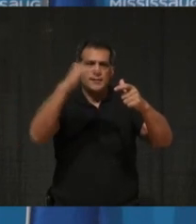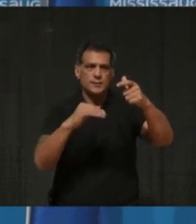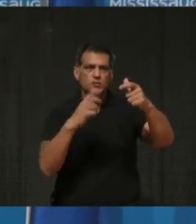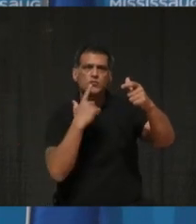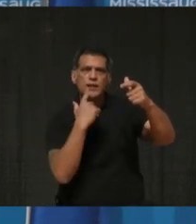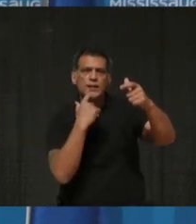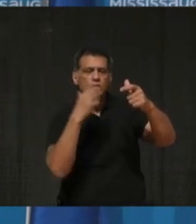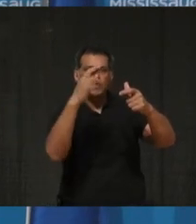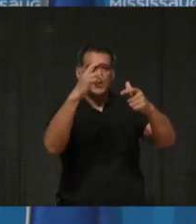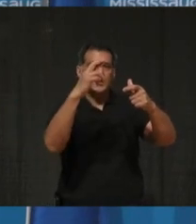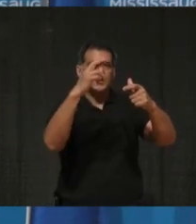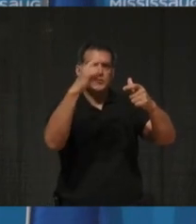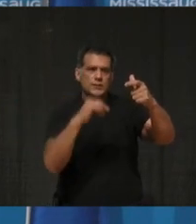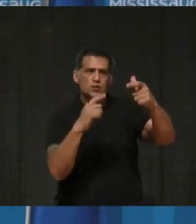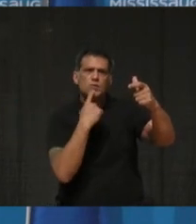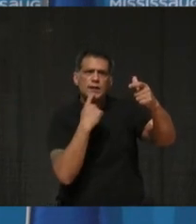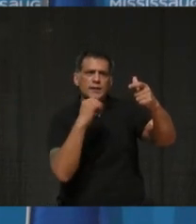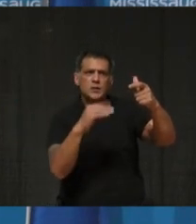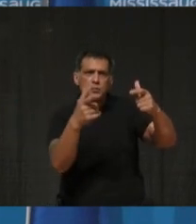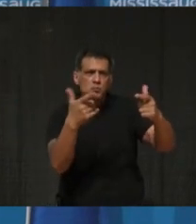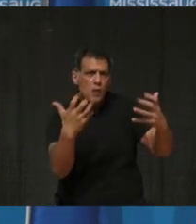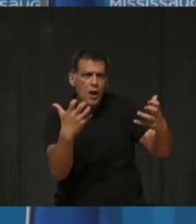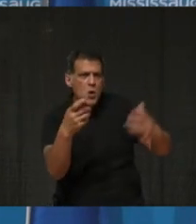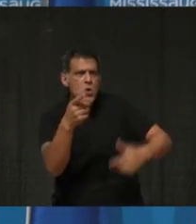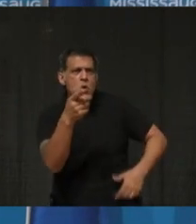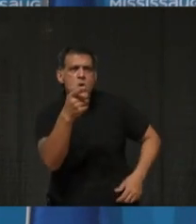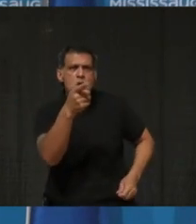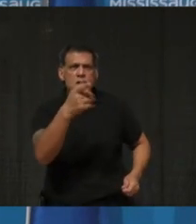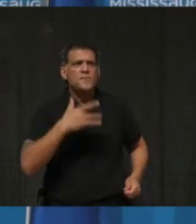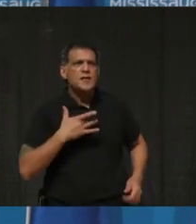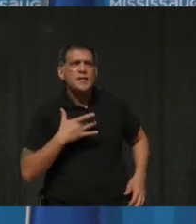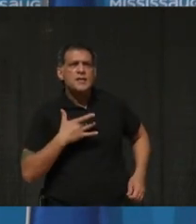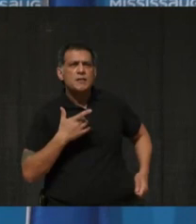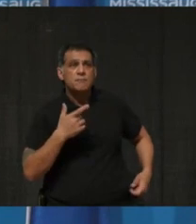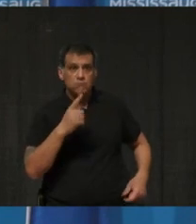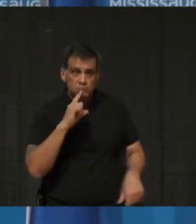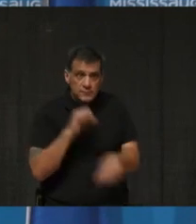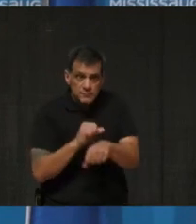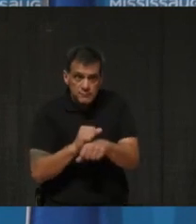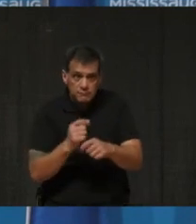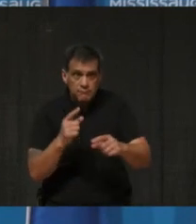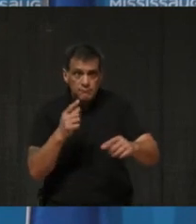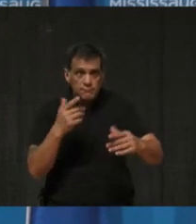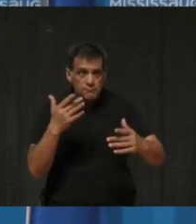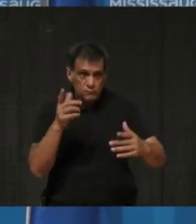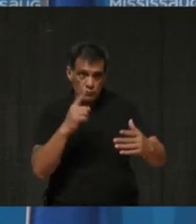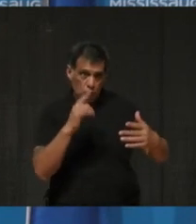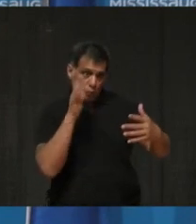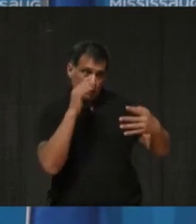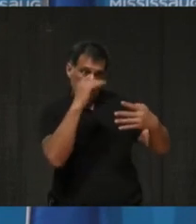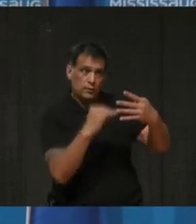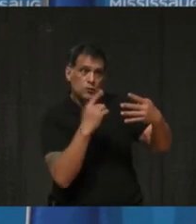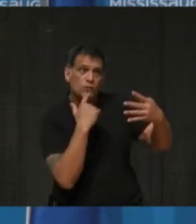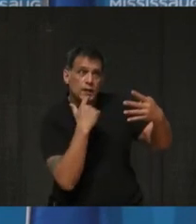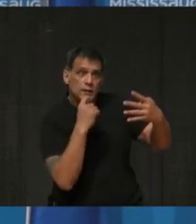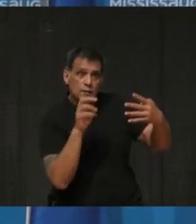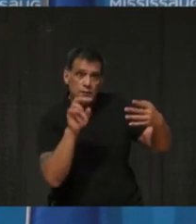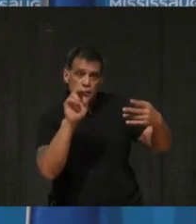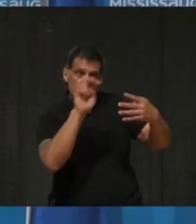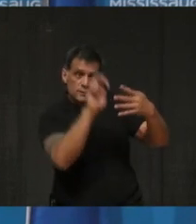red zone, but maybe perhaps giving people an impression that we wouldn't necessarily be going to red March 9th, you know, at this stage.